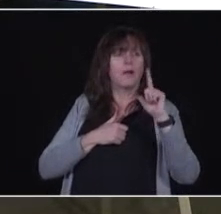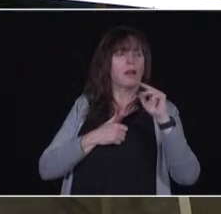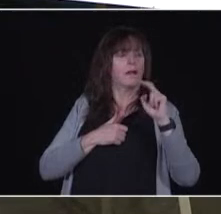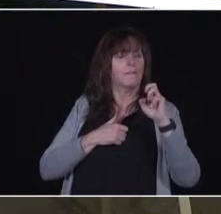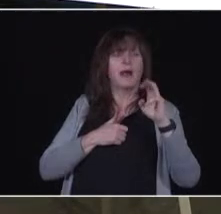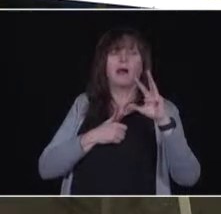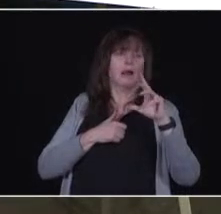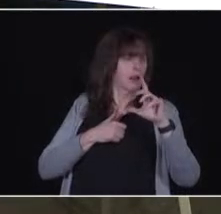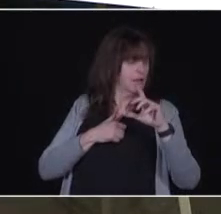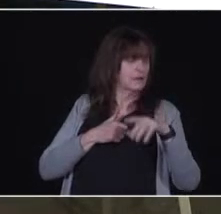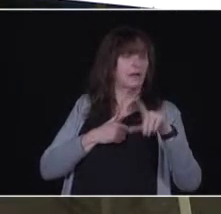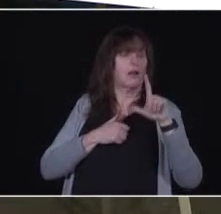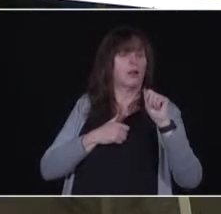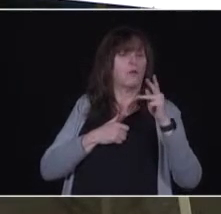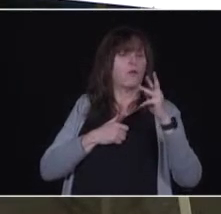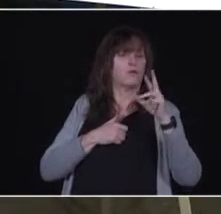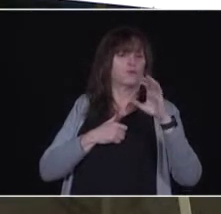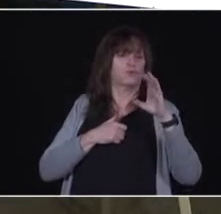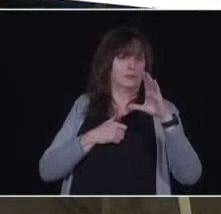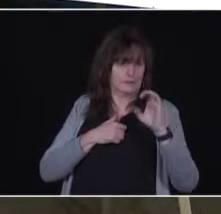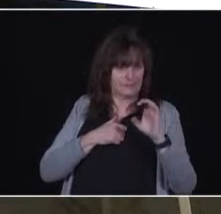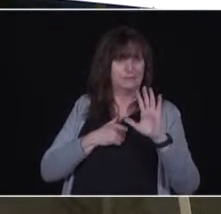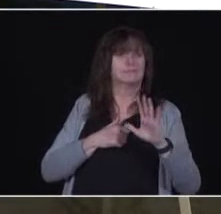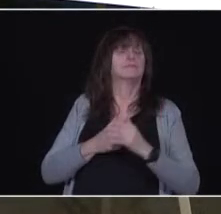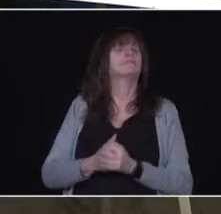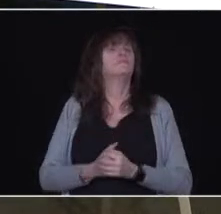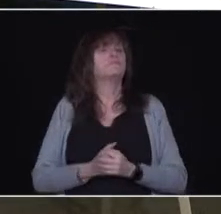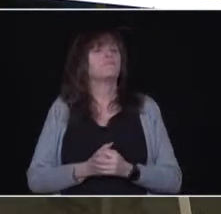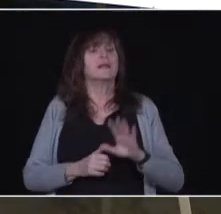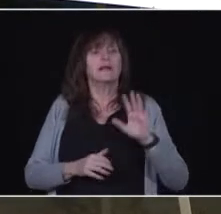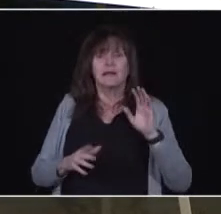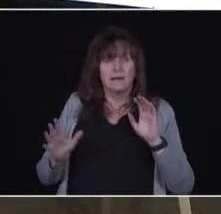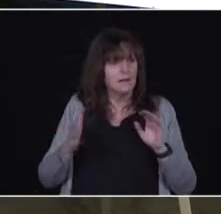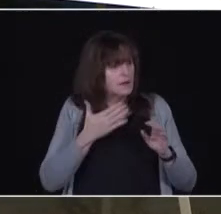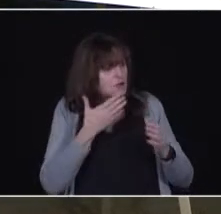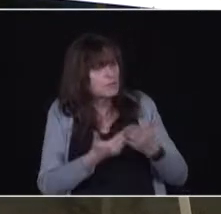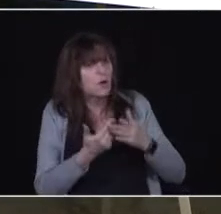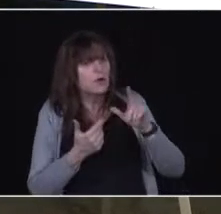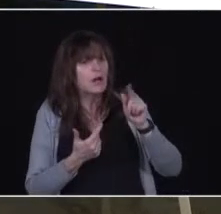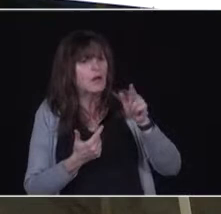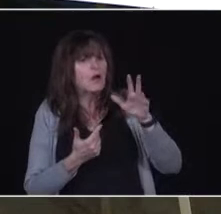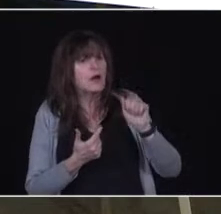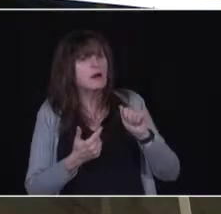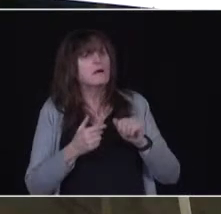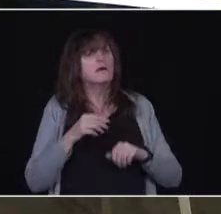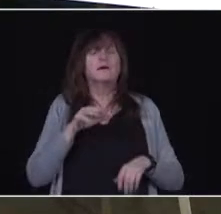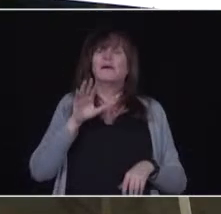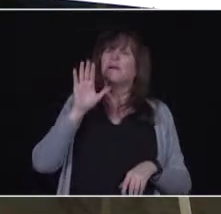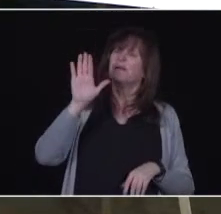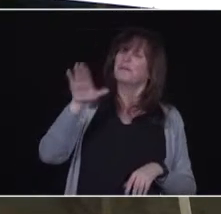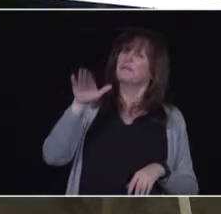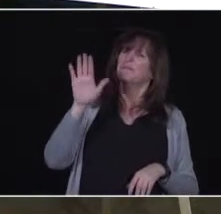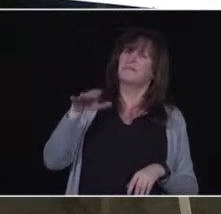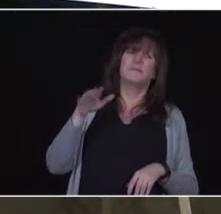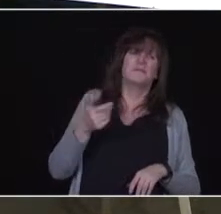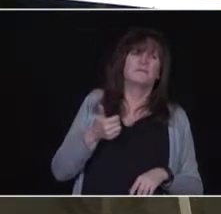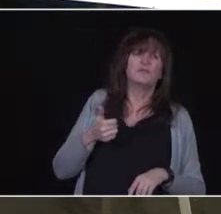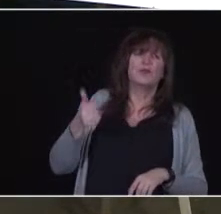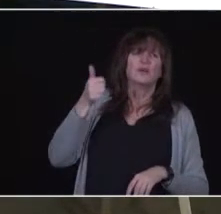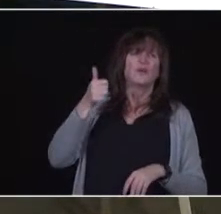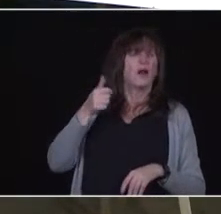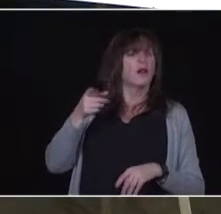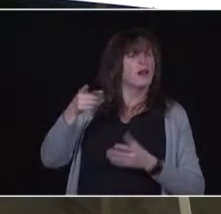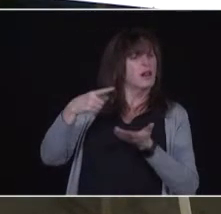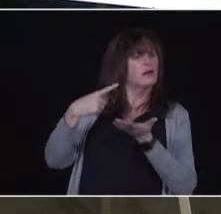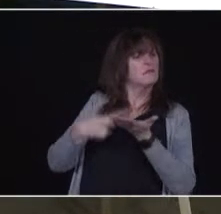Hi there. Thank you so much. Good morning, Laura. General Hillier, I'm wondering if you can talk about the booking system as why